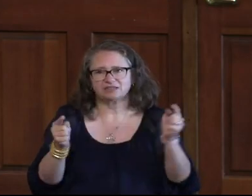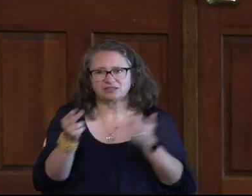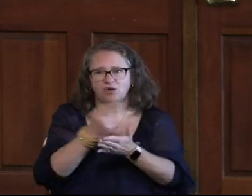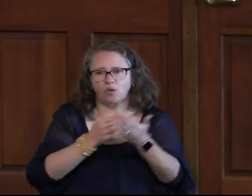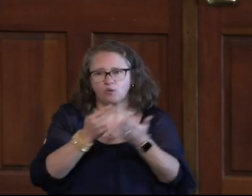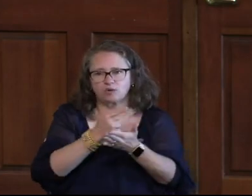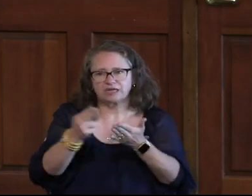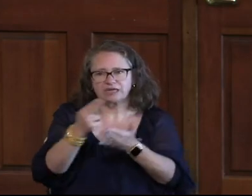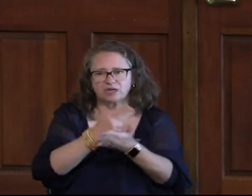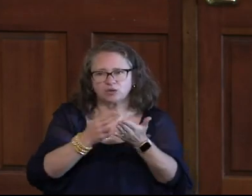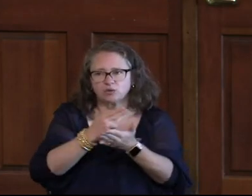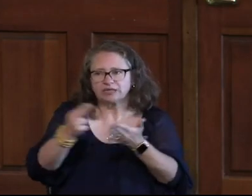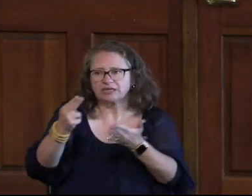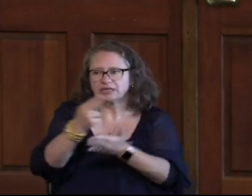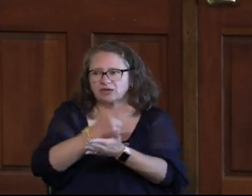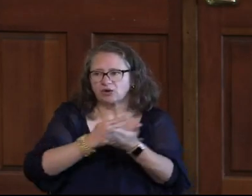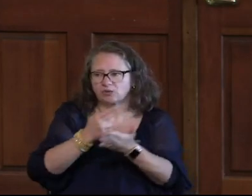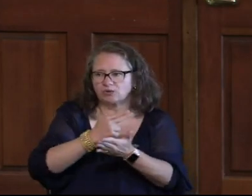Holy, holy, holy.